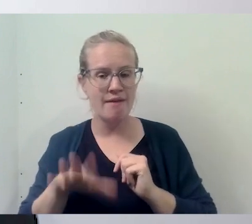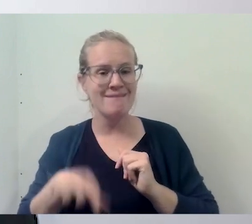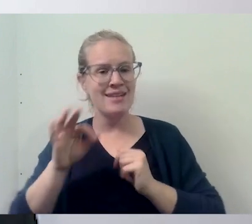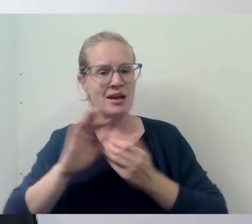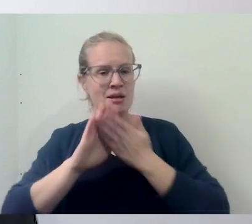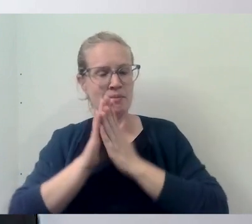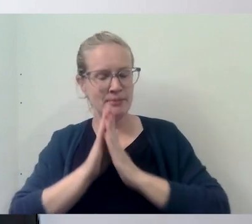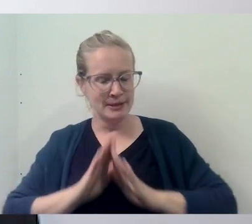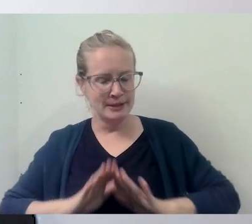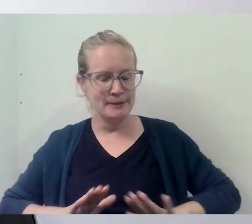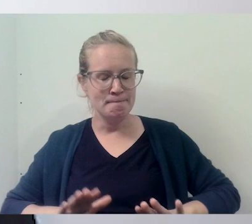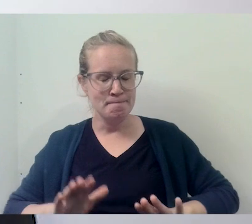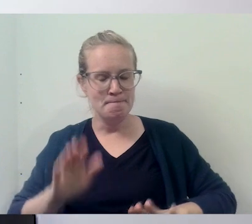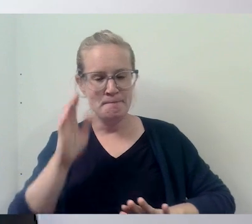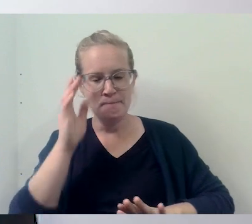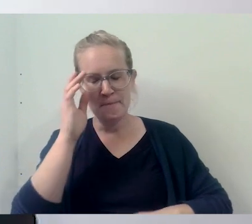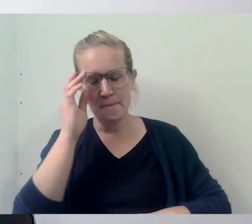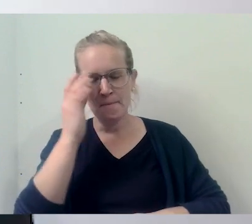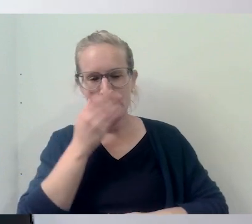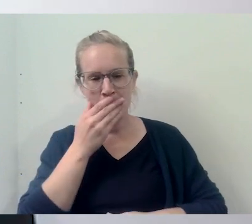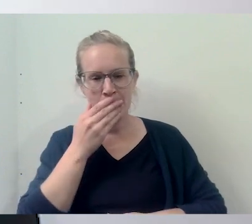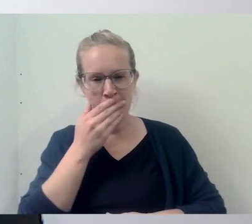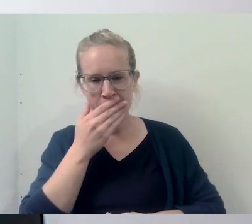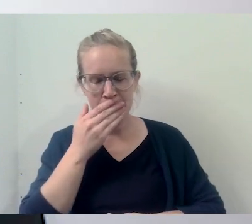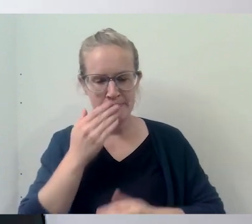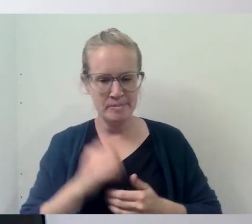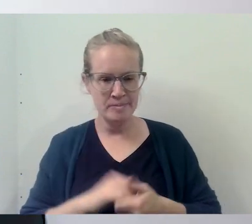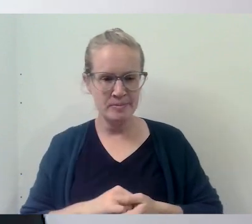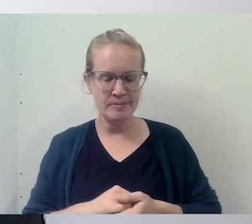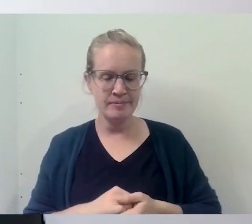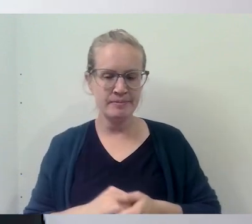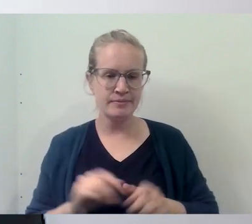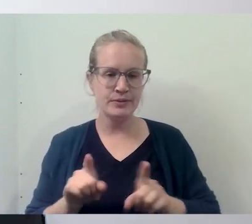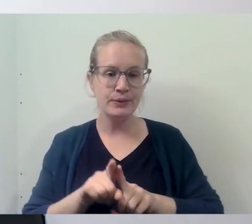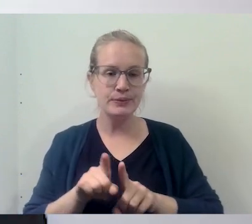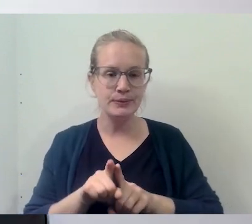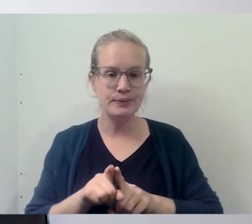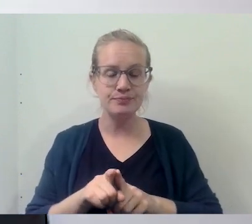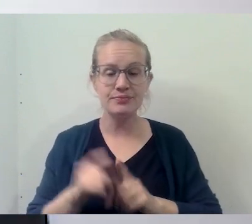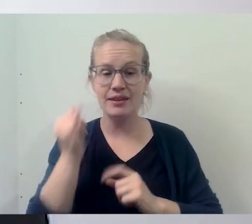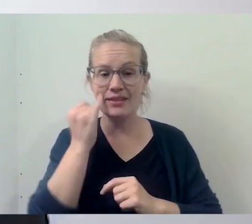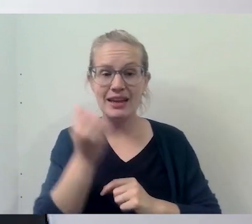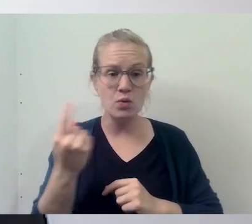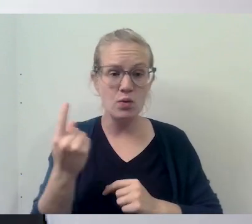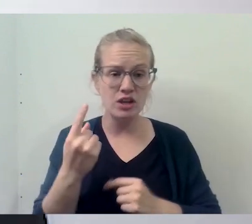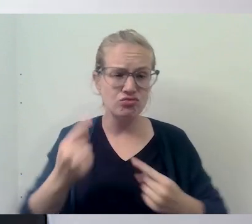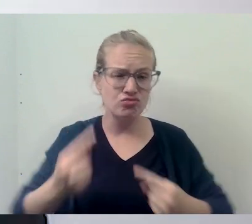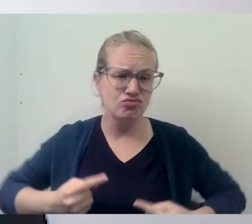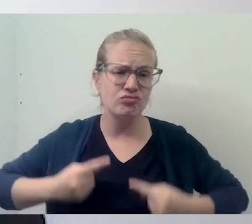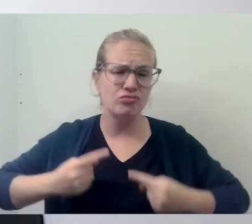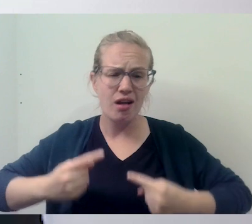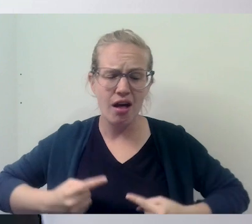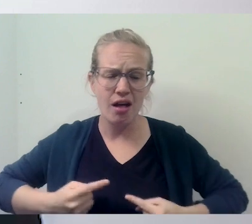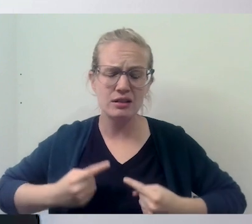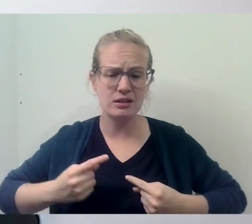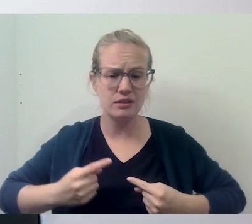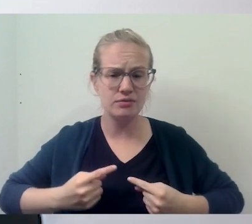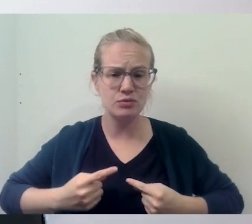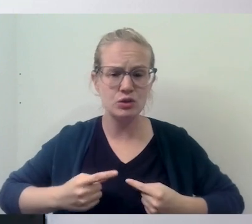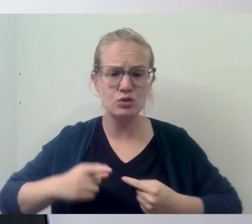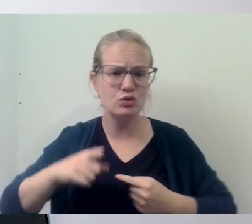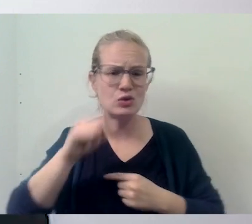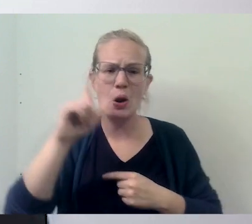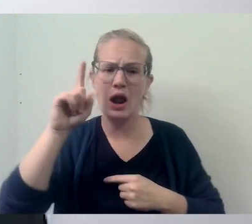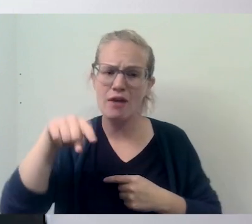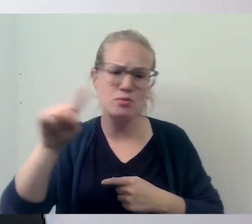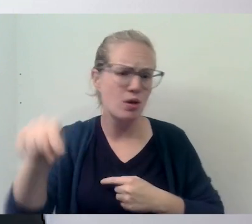peace and, and also that if, um, if anyone is really struggling very hard, that you don't have